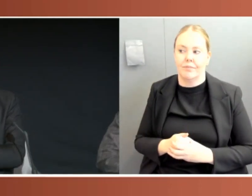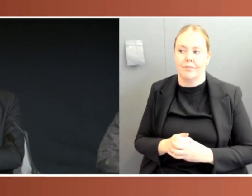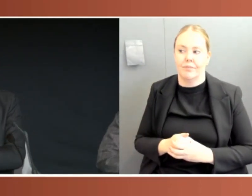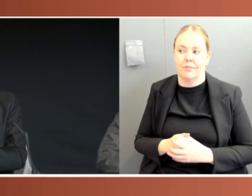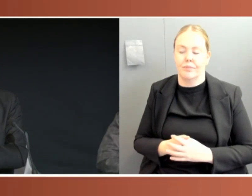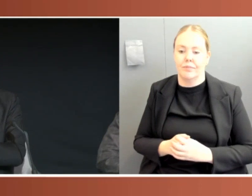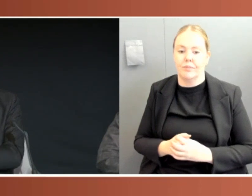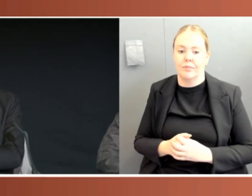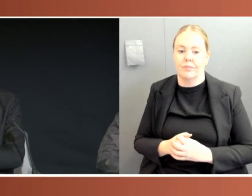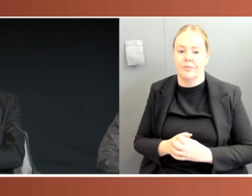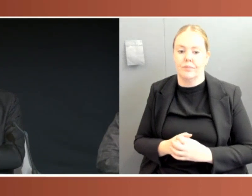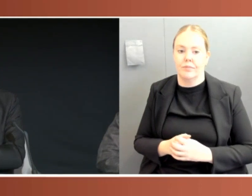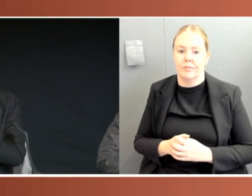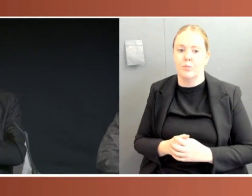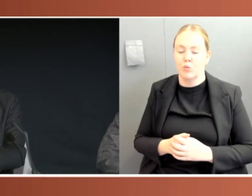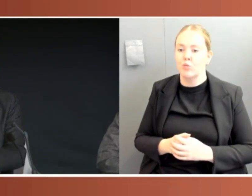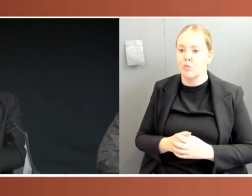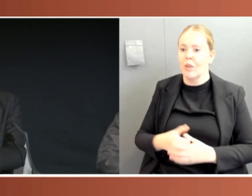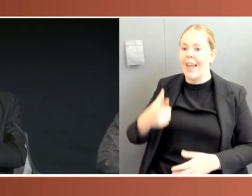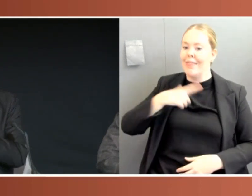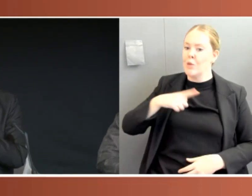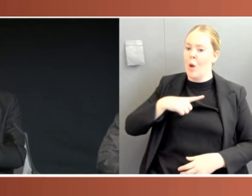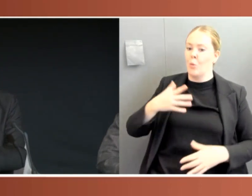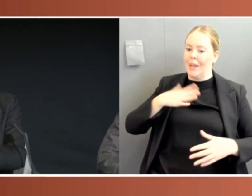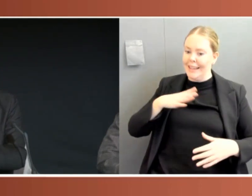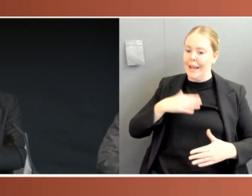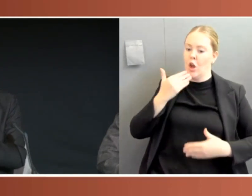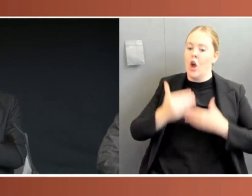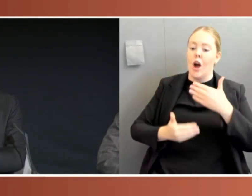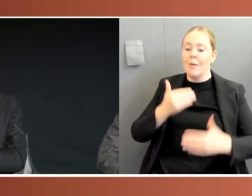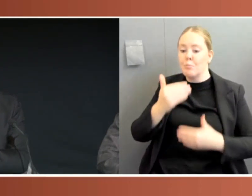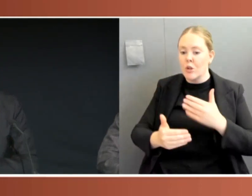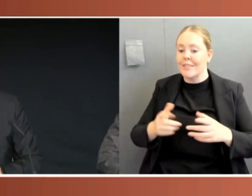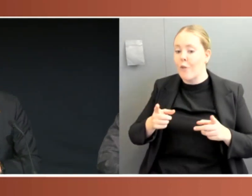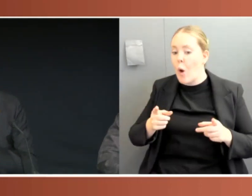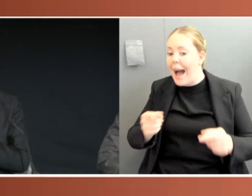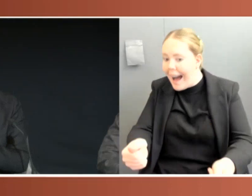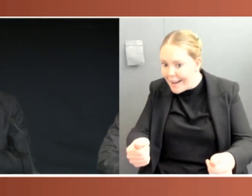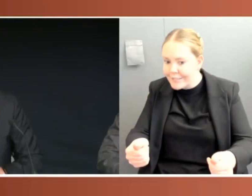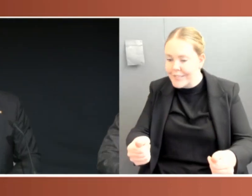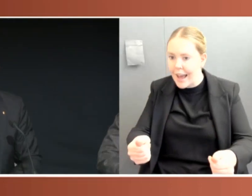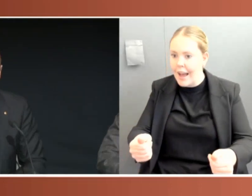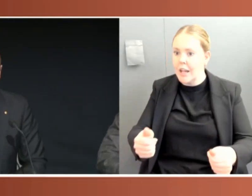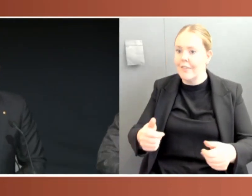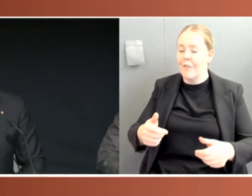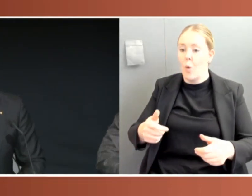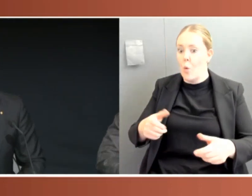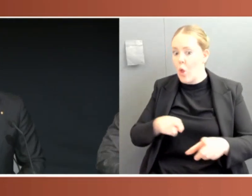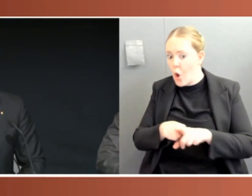where we need the ex post facto process as well, to go through the committee work, to pick up what happens, learn the lessons, as has happened in Victoria,